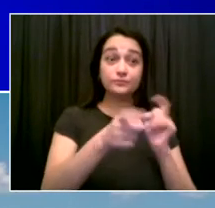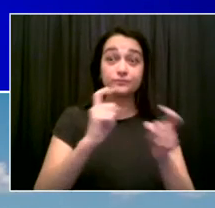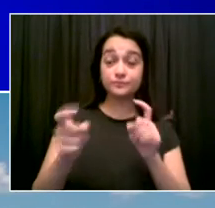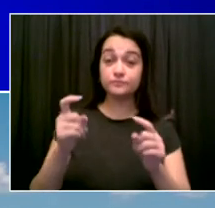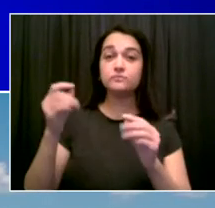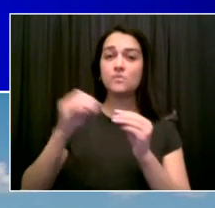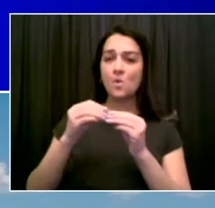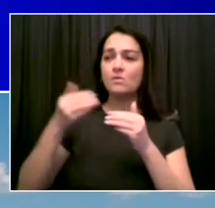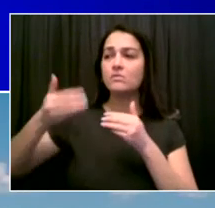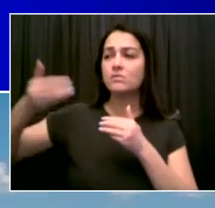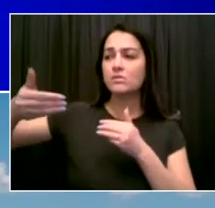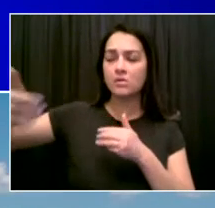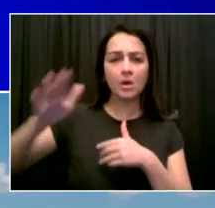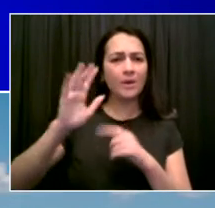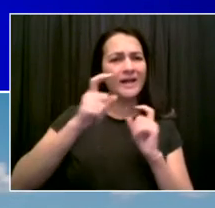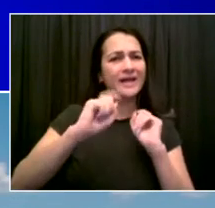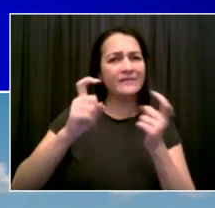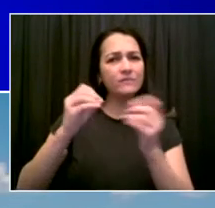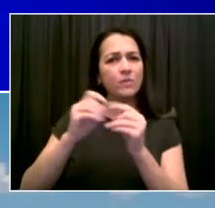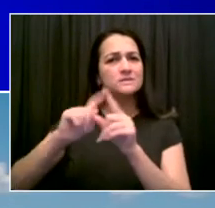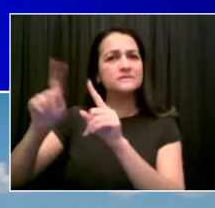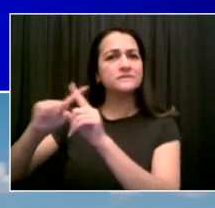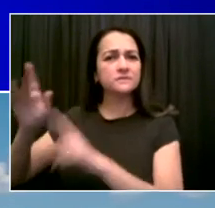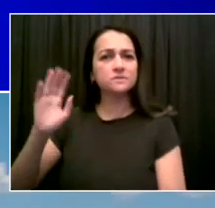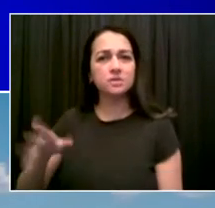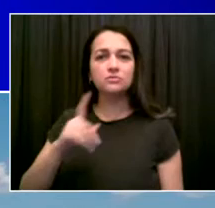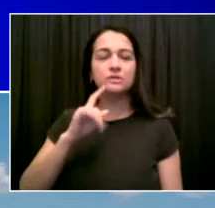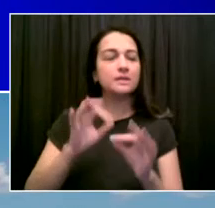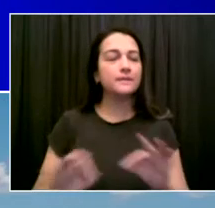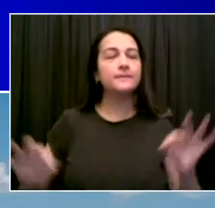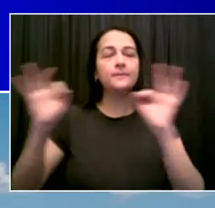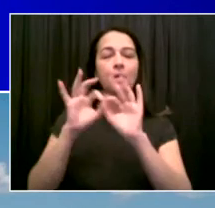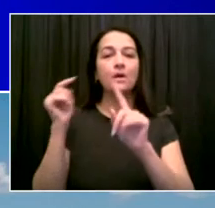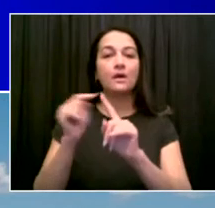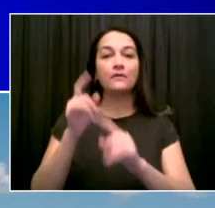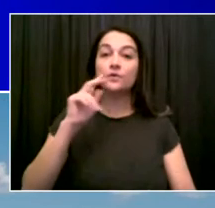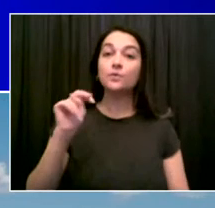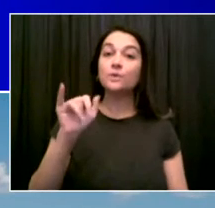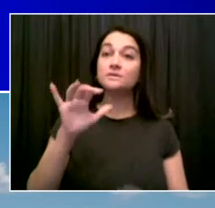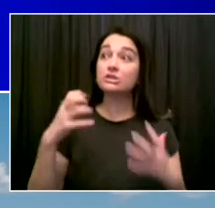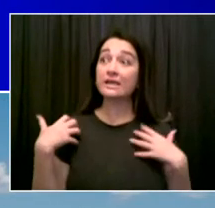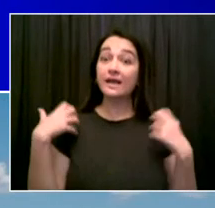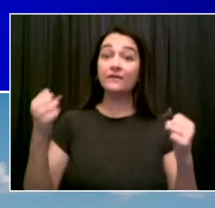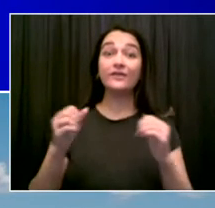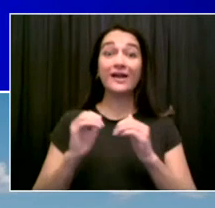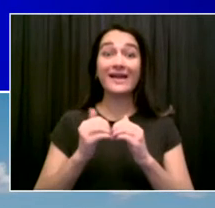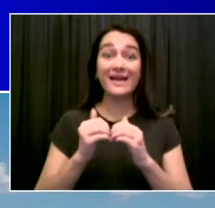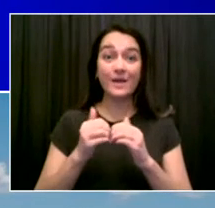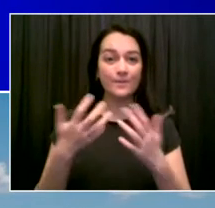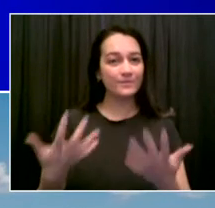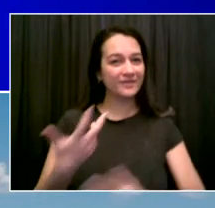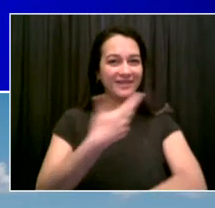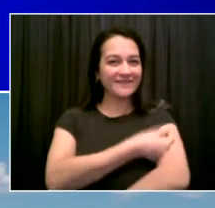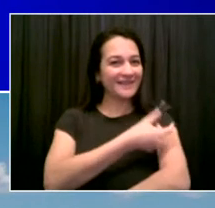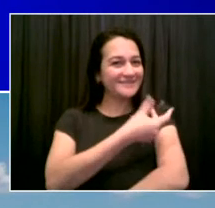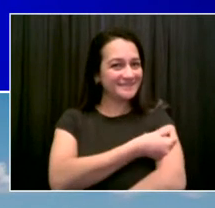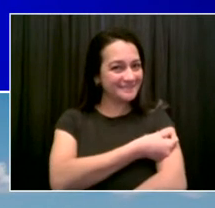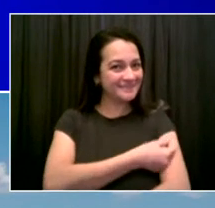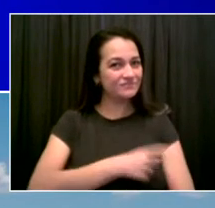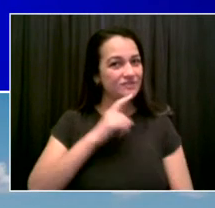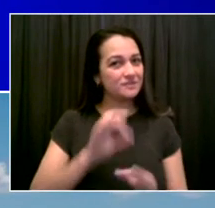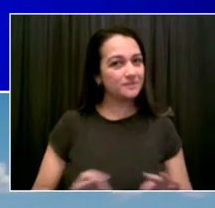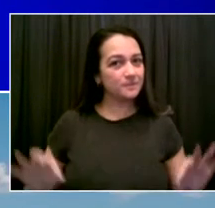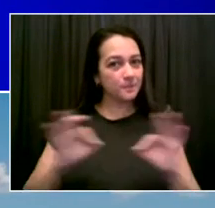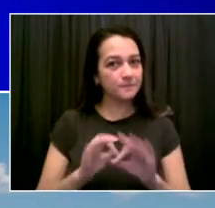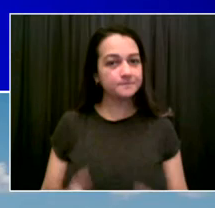now over the last few weeks, we're going to climb the ladder. We're going to use every tool we've got to fight the Delta variant and to end the COVID era once and for